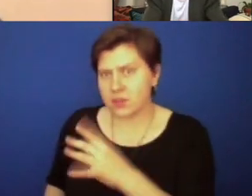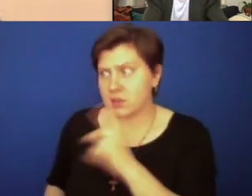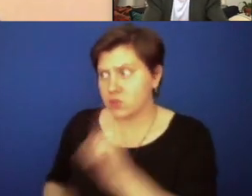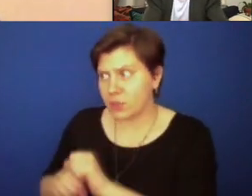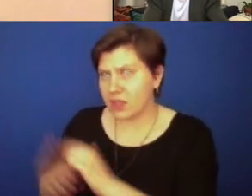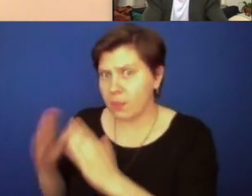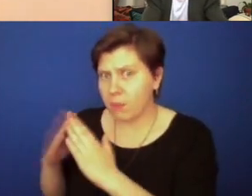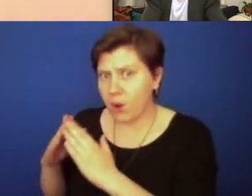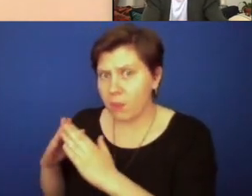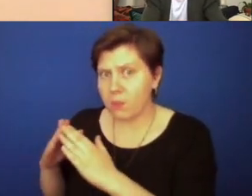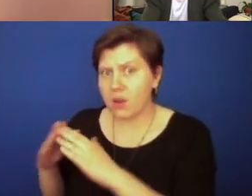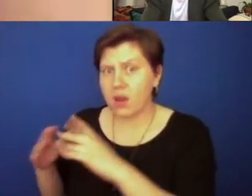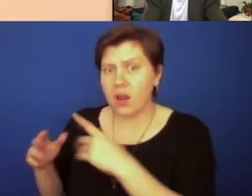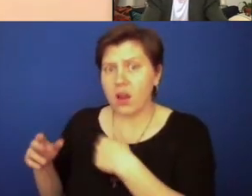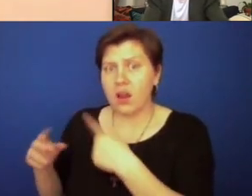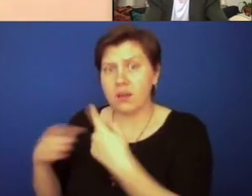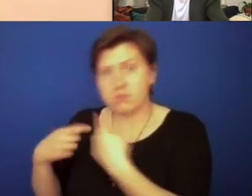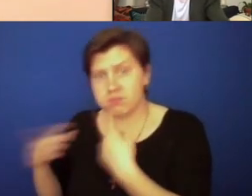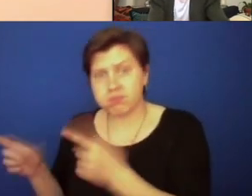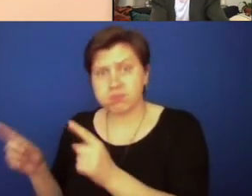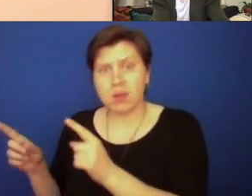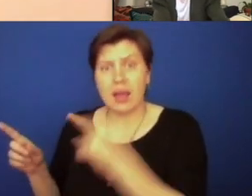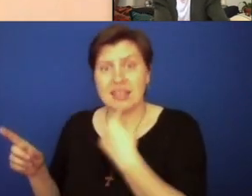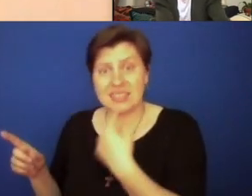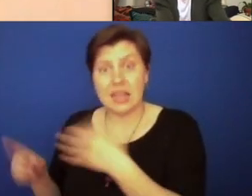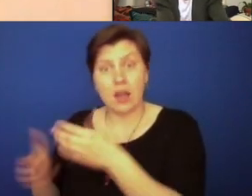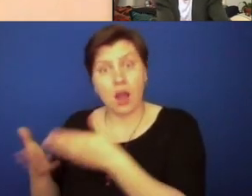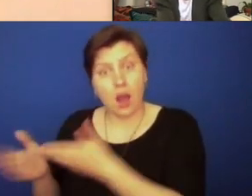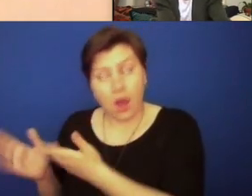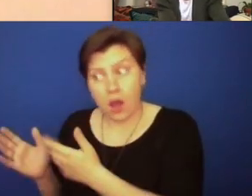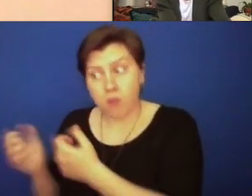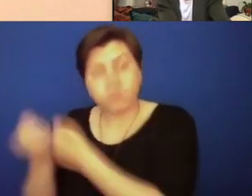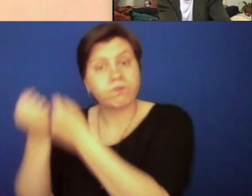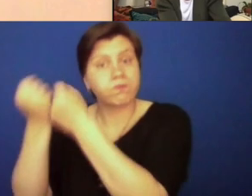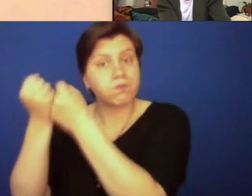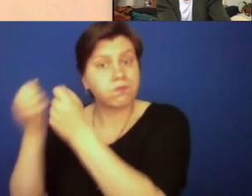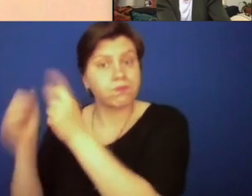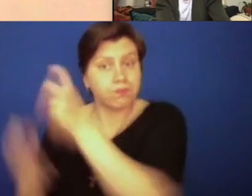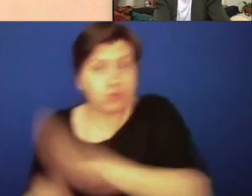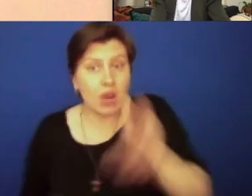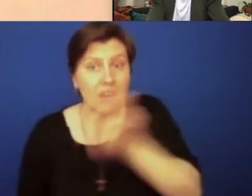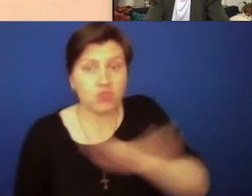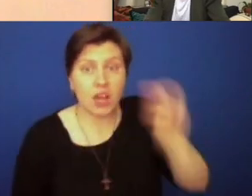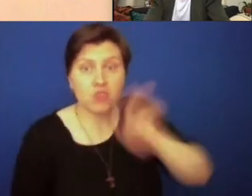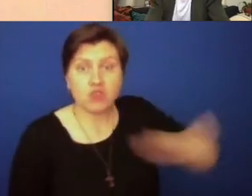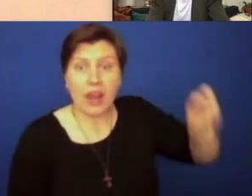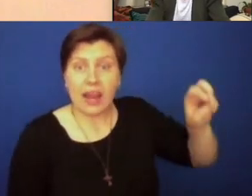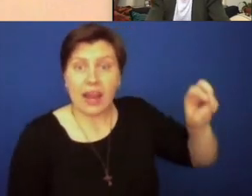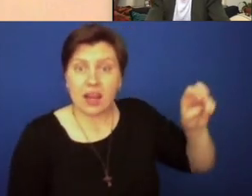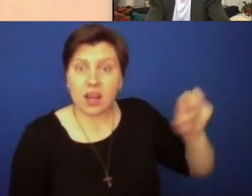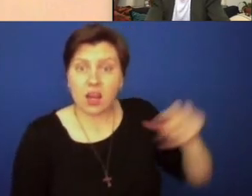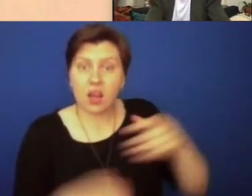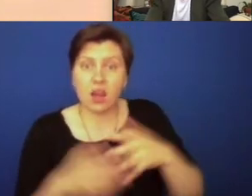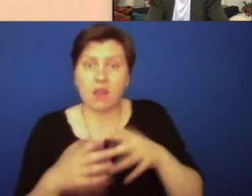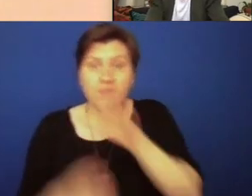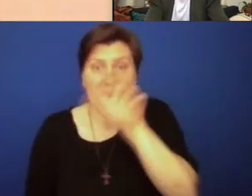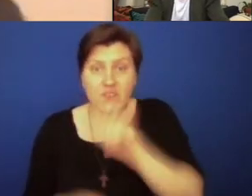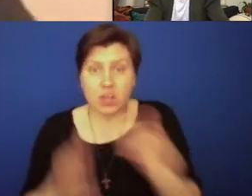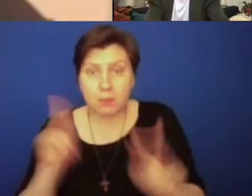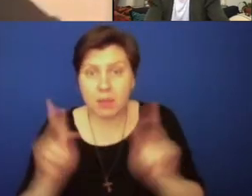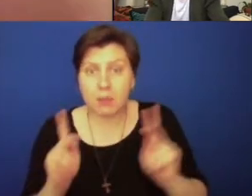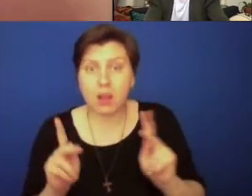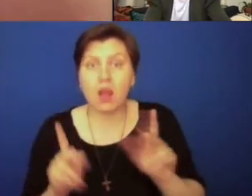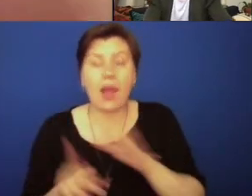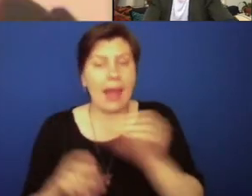began to sort of issue papal bulls sanctioning the rise of the transatlantic slave trade and the perpetual enslavement of Africans,